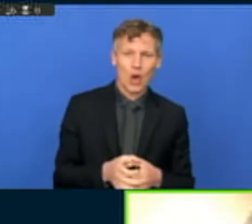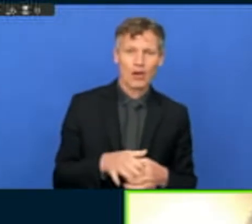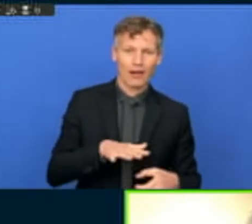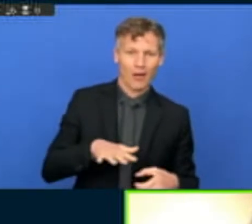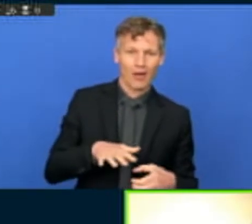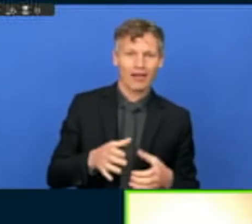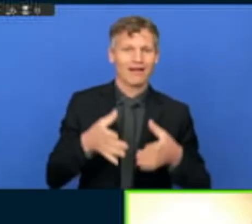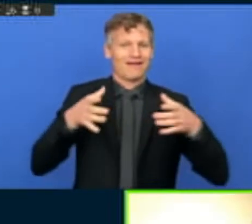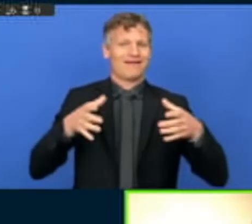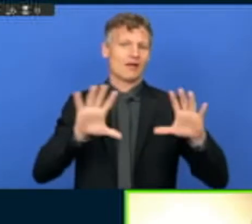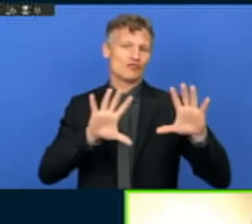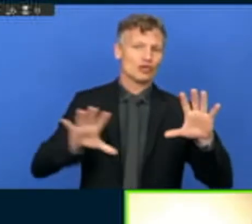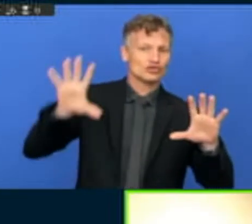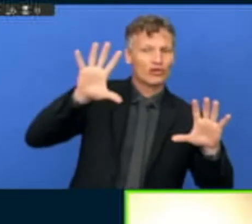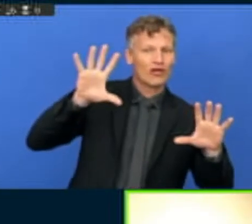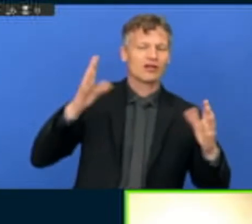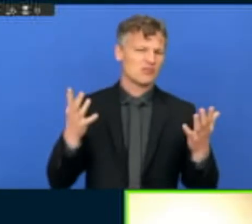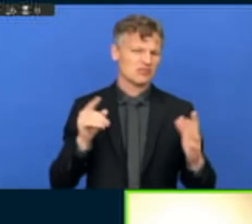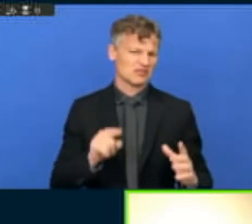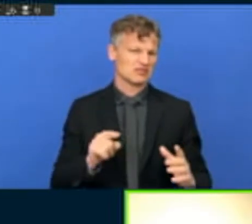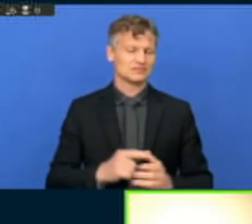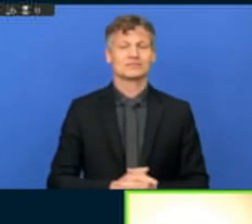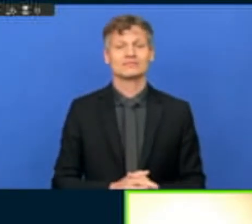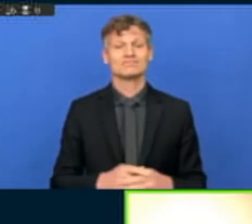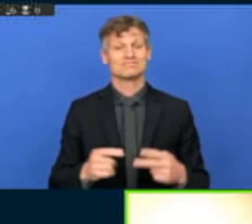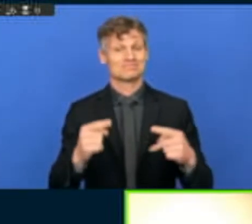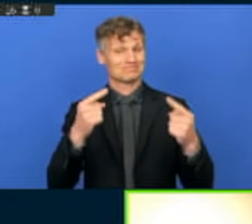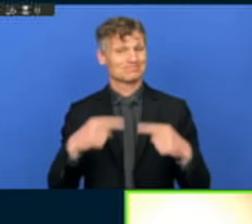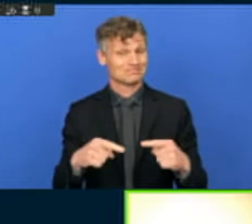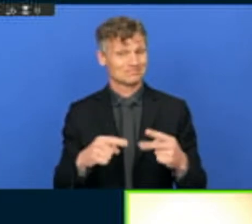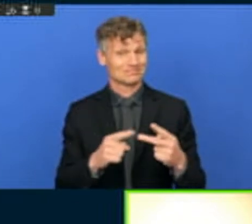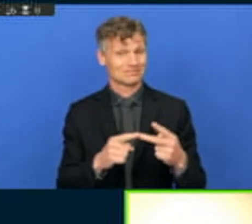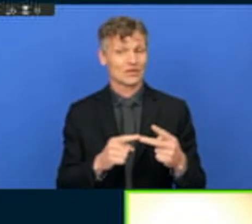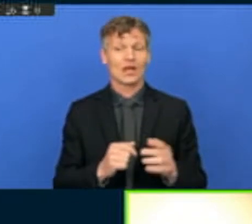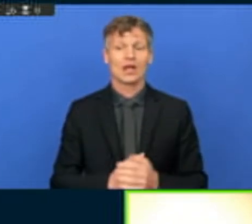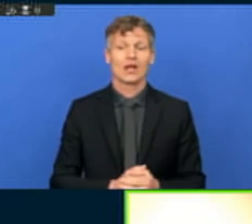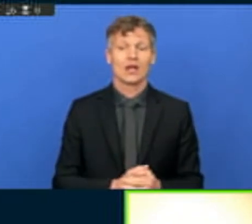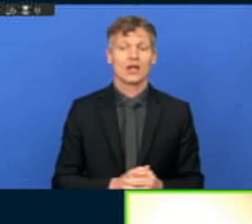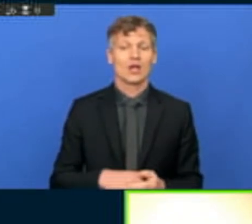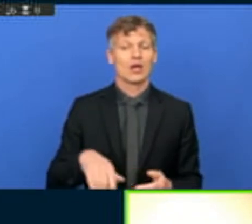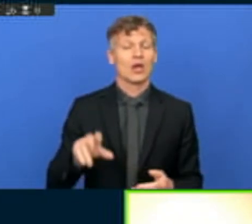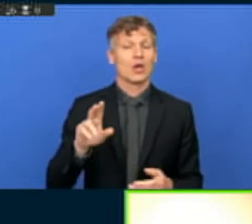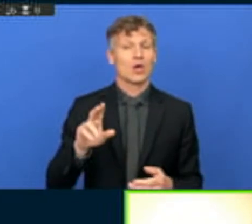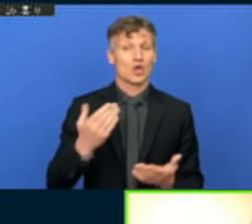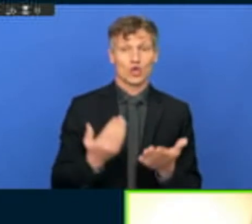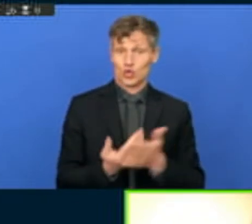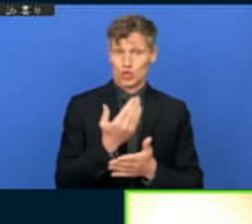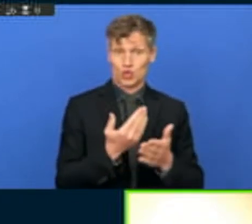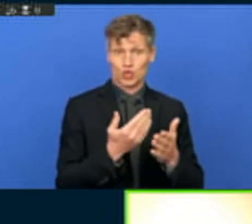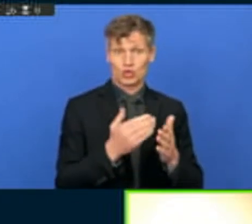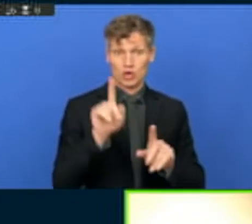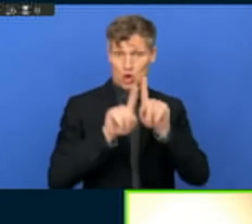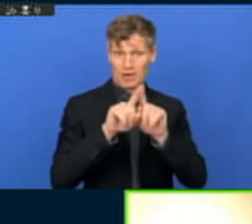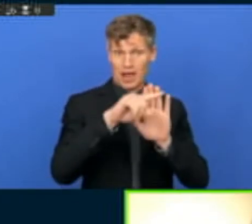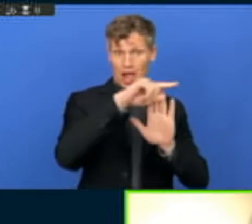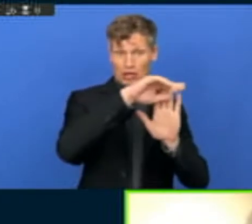governments. And also, secondly, the new urban agenda commits to inclusion, to inclusive platforms for participation